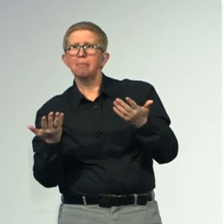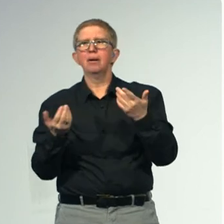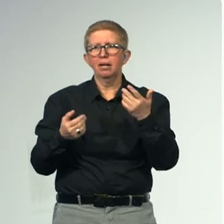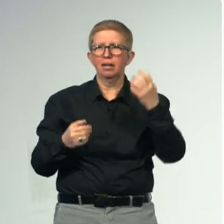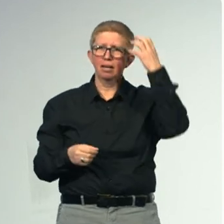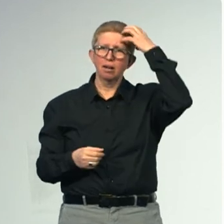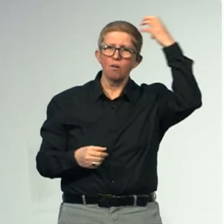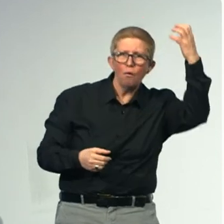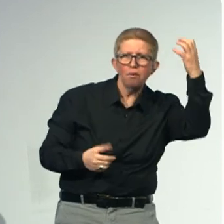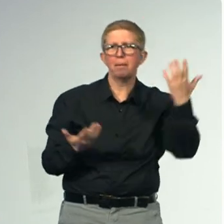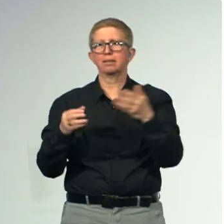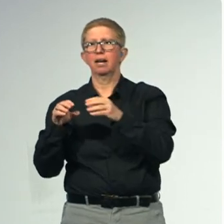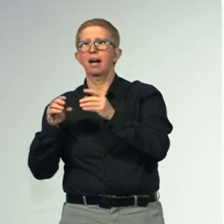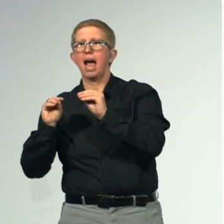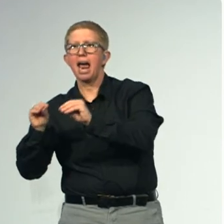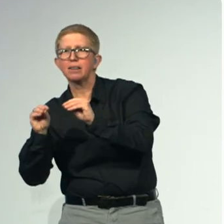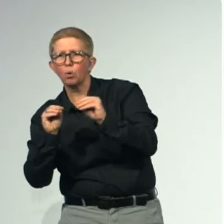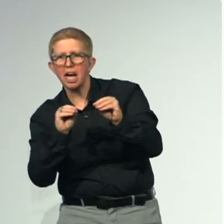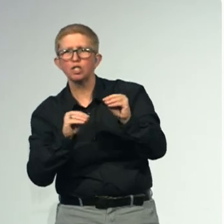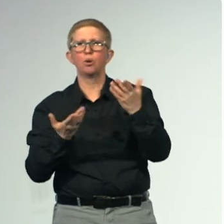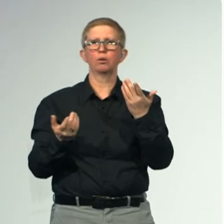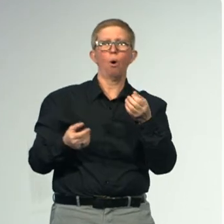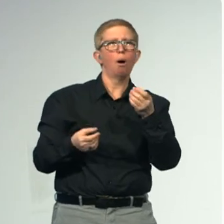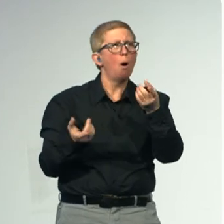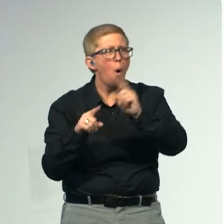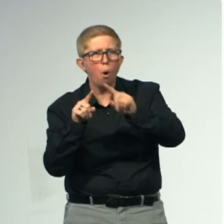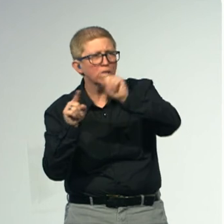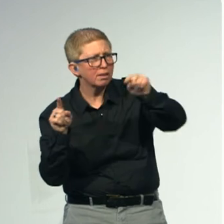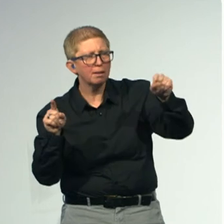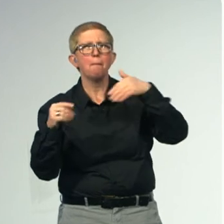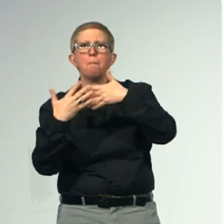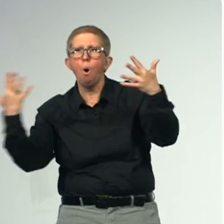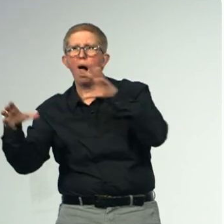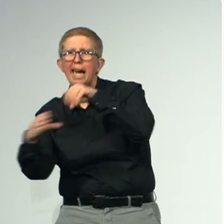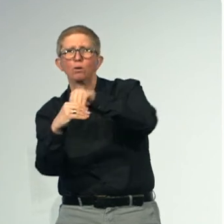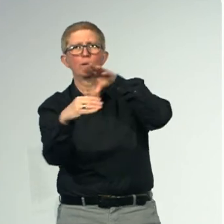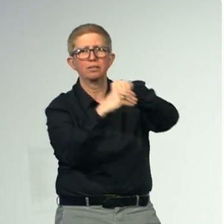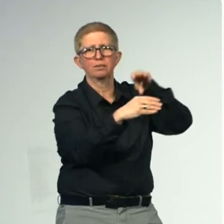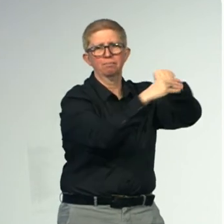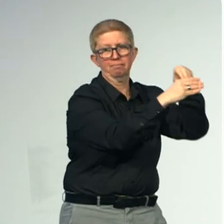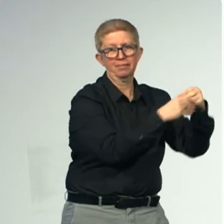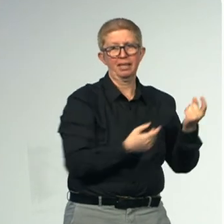Other commitments concern inclusion in the labour market, or the inclusion through sports.